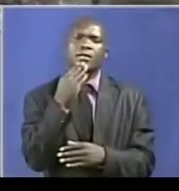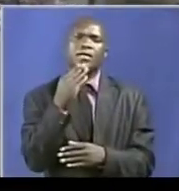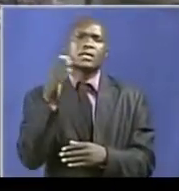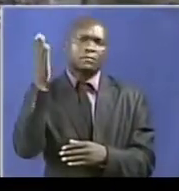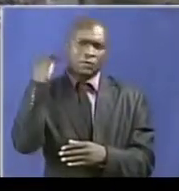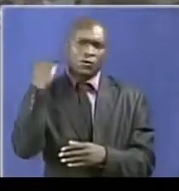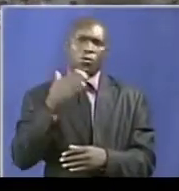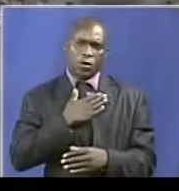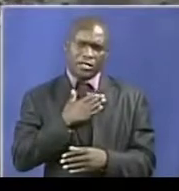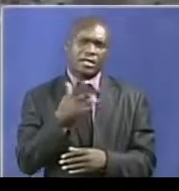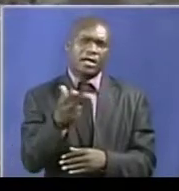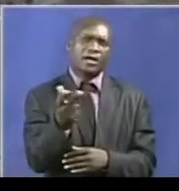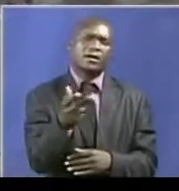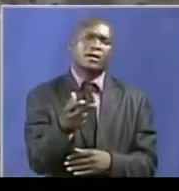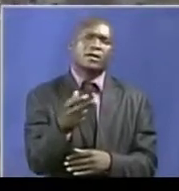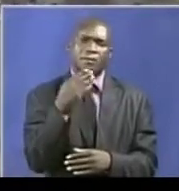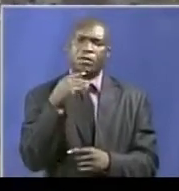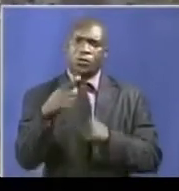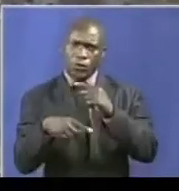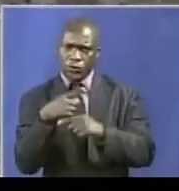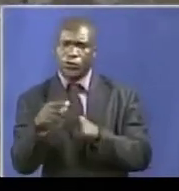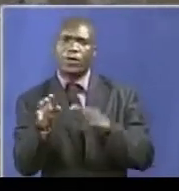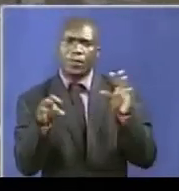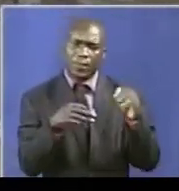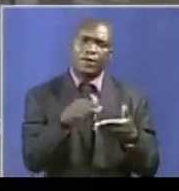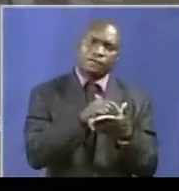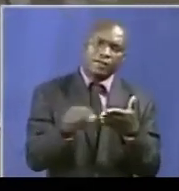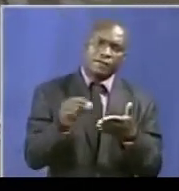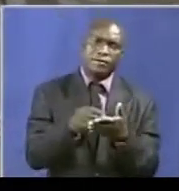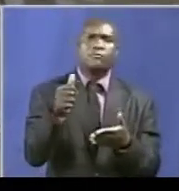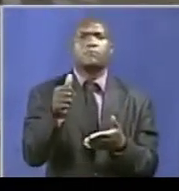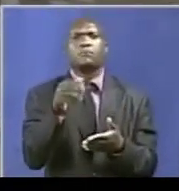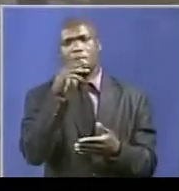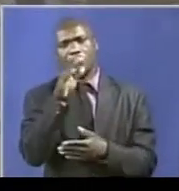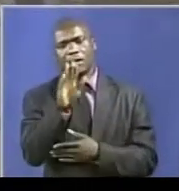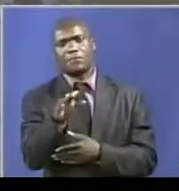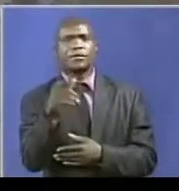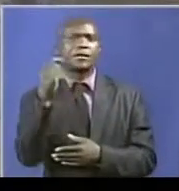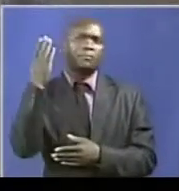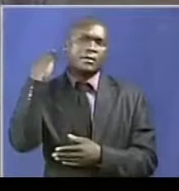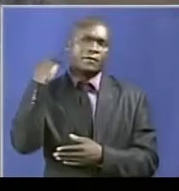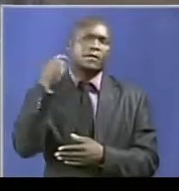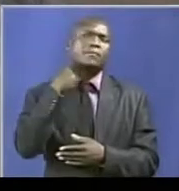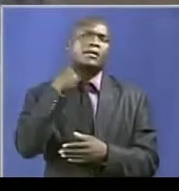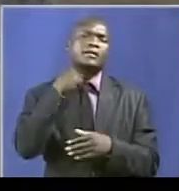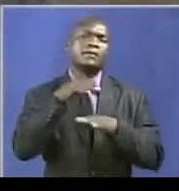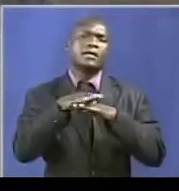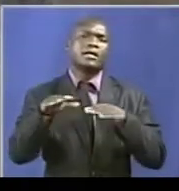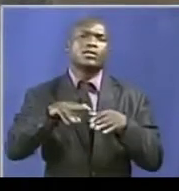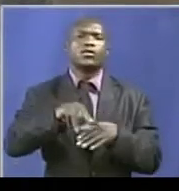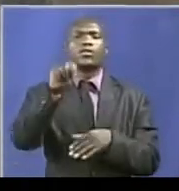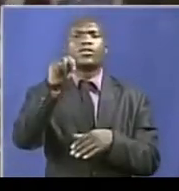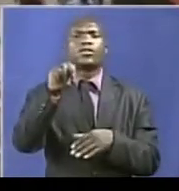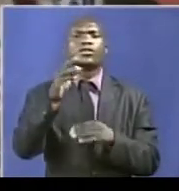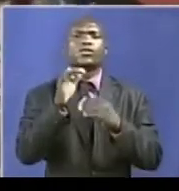and that the exercise should continue to weed out unruly elements in the party. For Mr. Belen North Youth League leader Tamuka